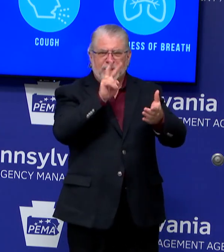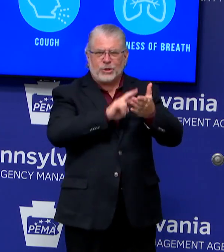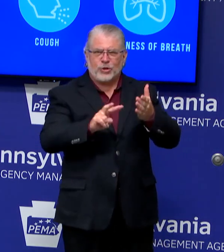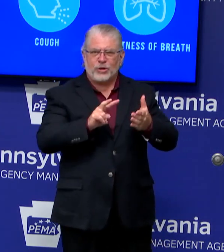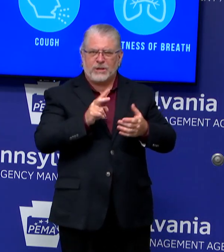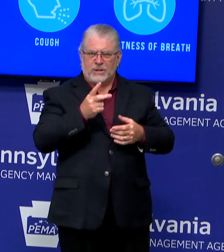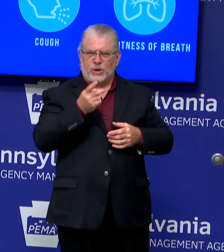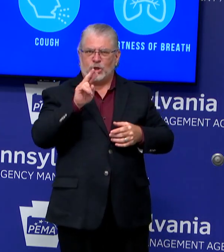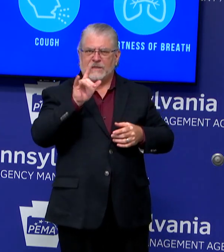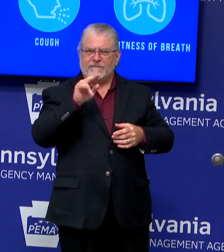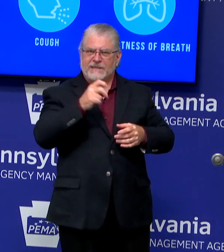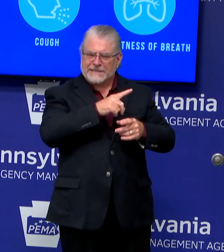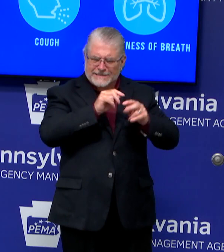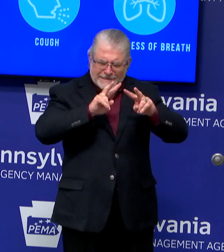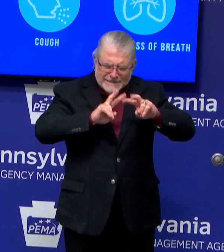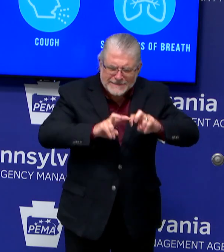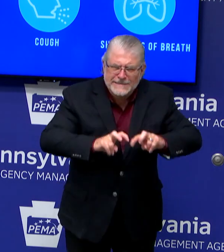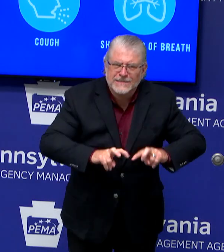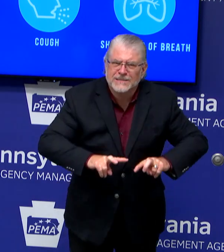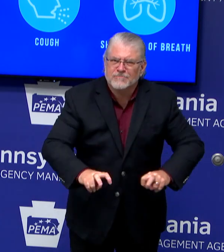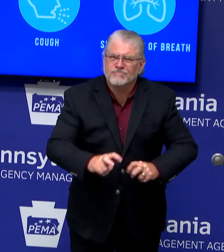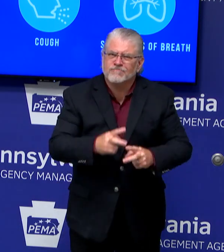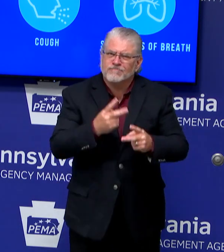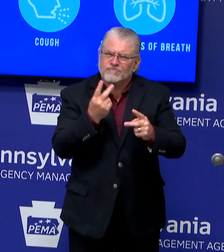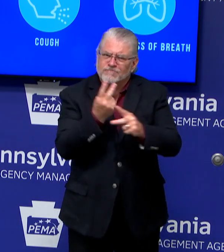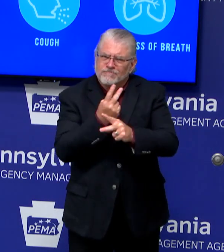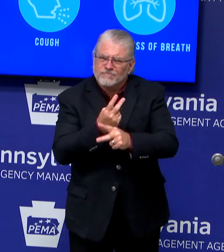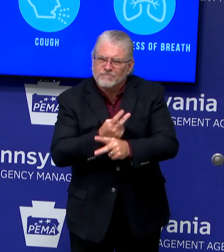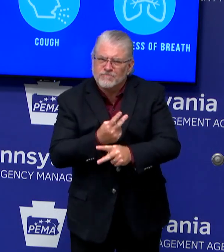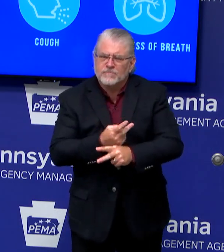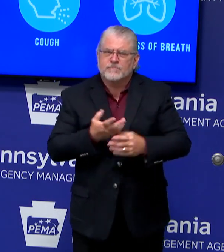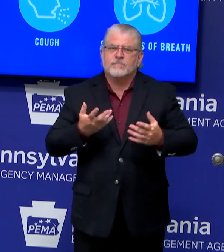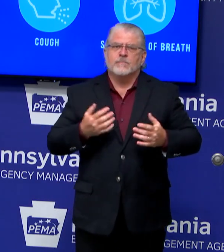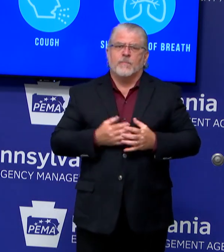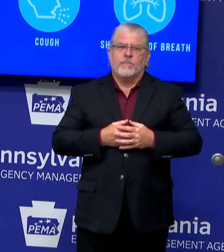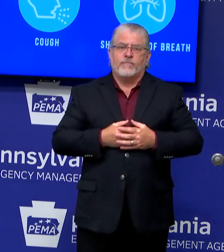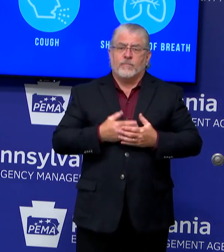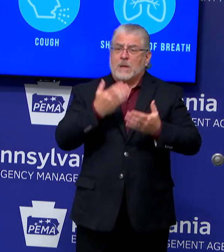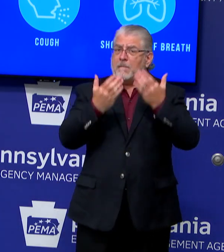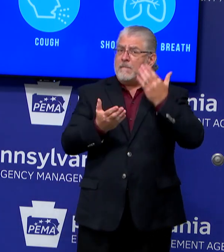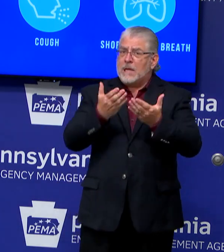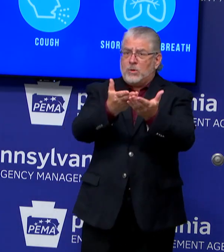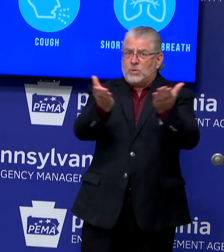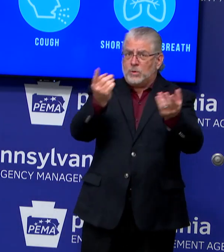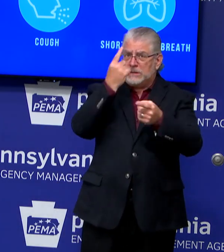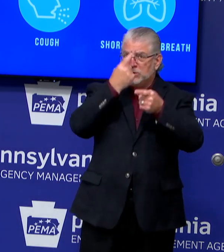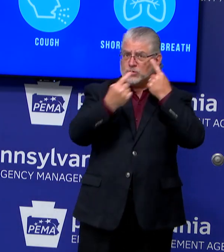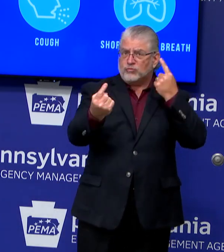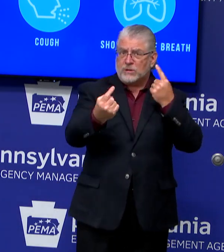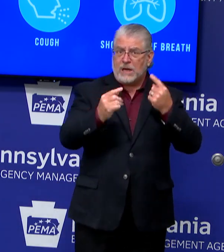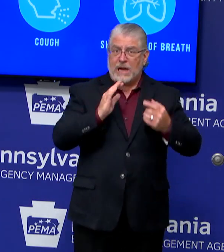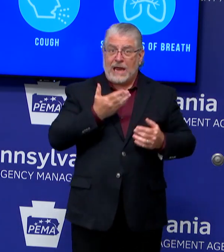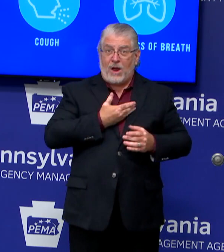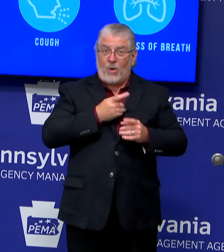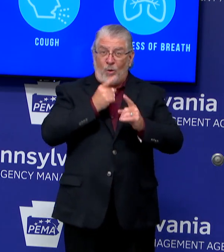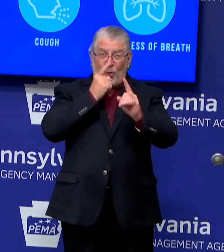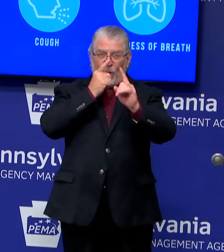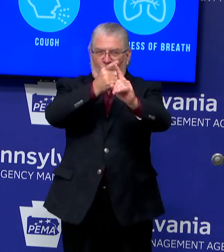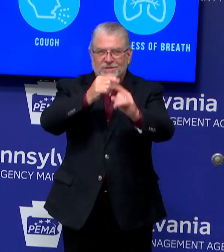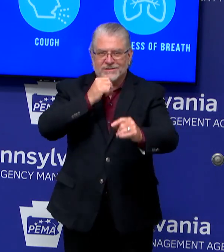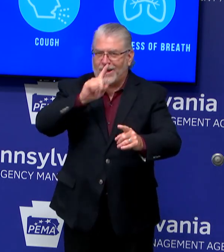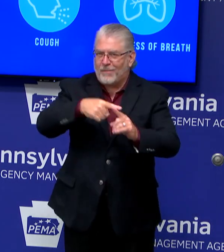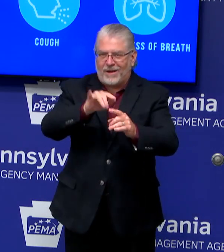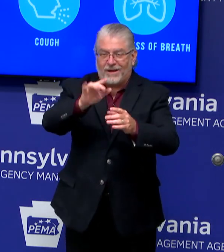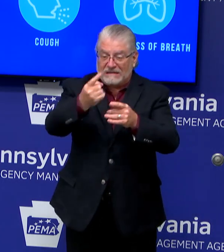And, granted, there might be some things that you could actually, or maybe we just disagree. But, in the end, it's not about that. We can disagree all we want.